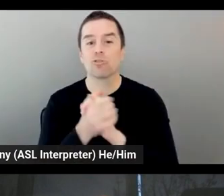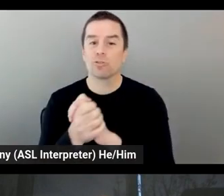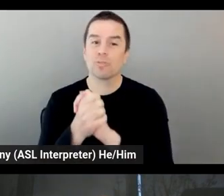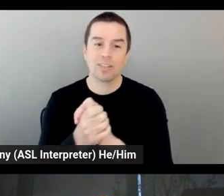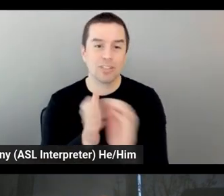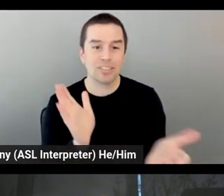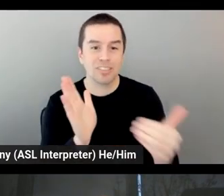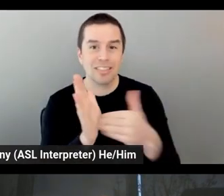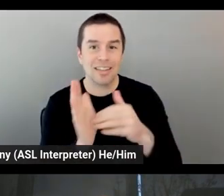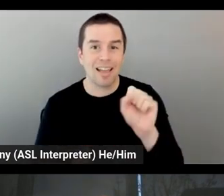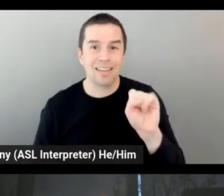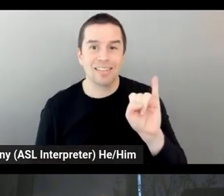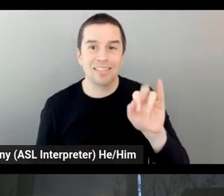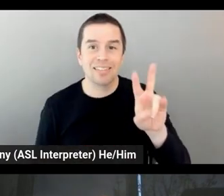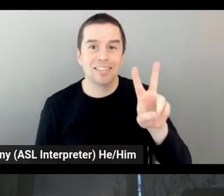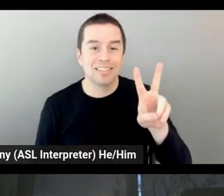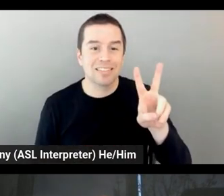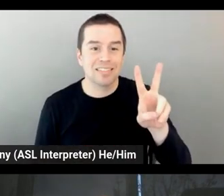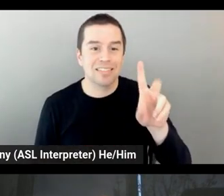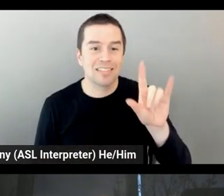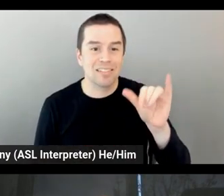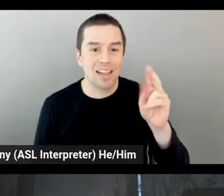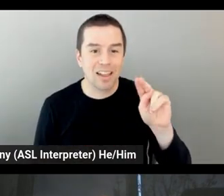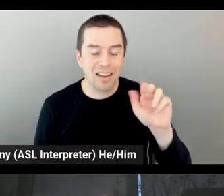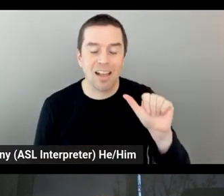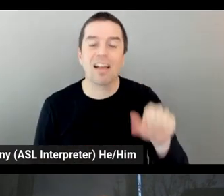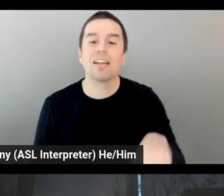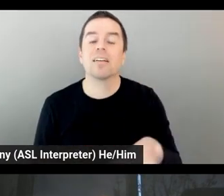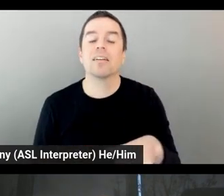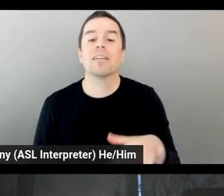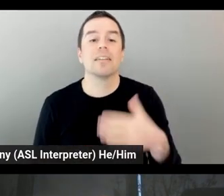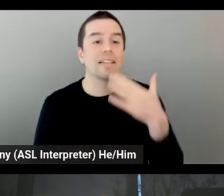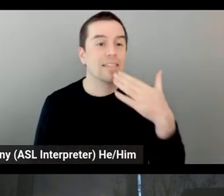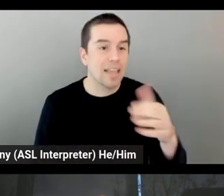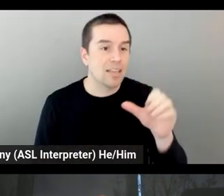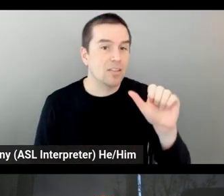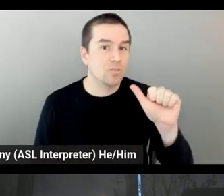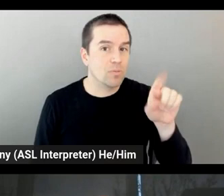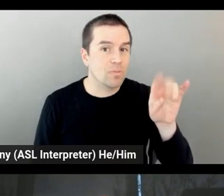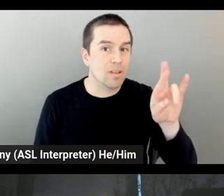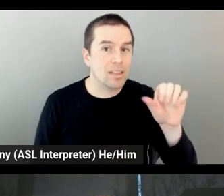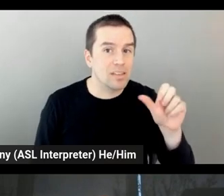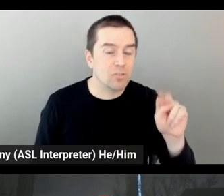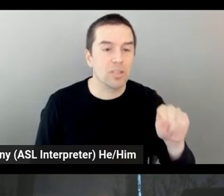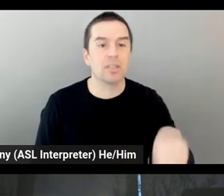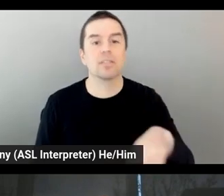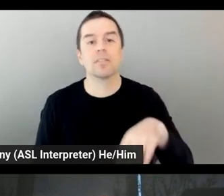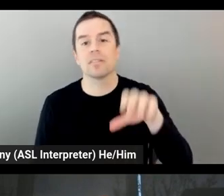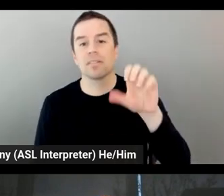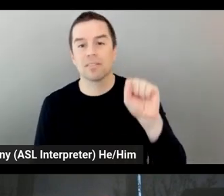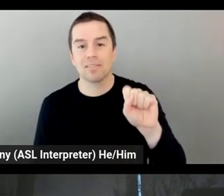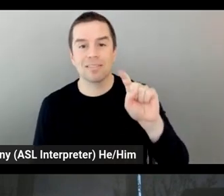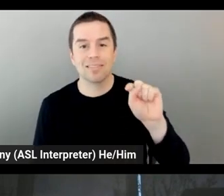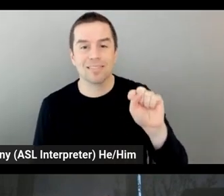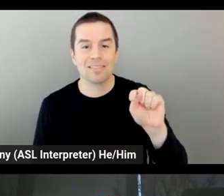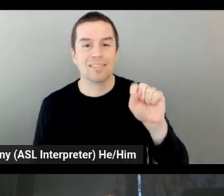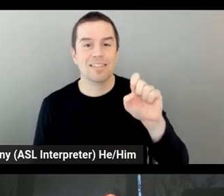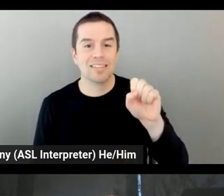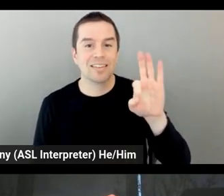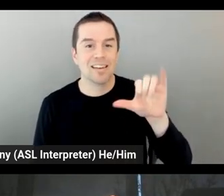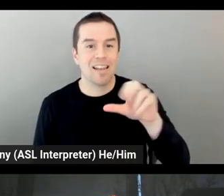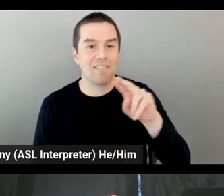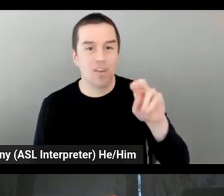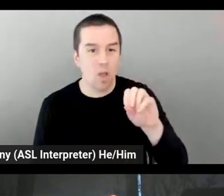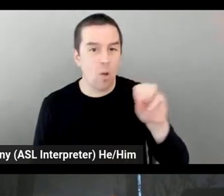so much for joining us today. Similar to Adrian, Stefano, Emin, and Sandrine, Stefano, S. I'll get my teeth in the right place.